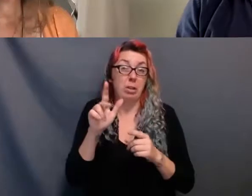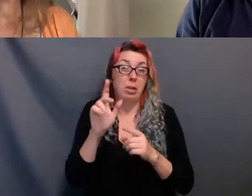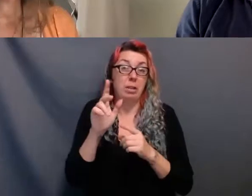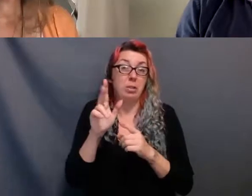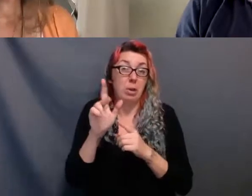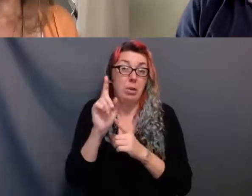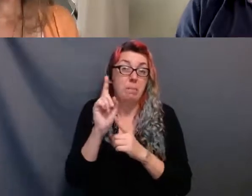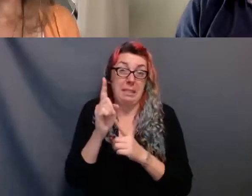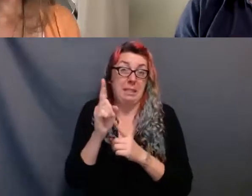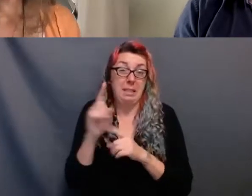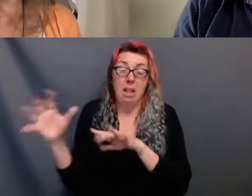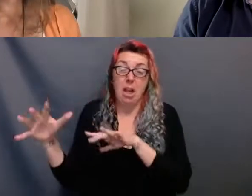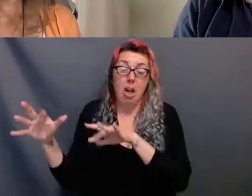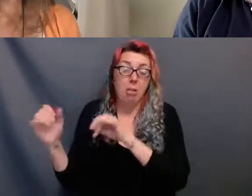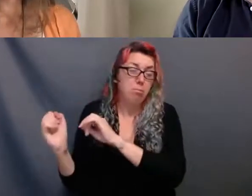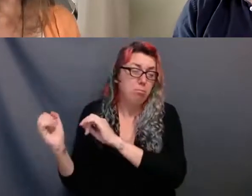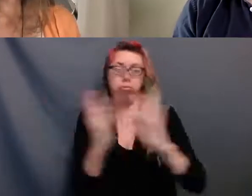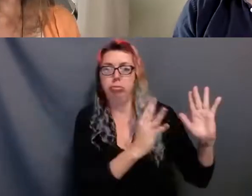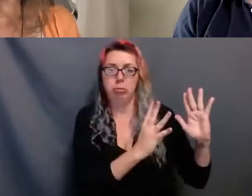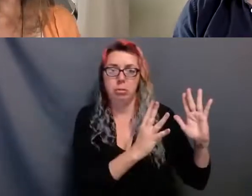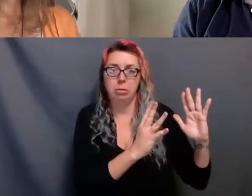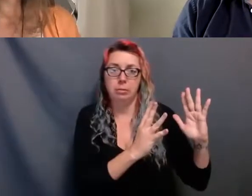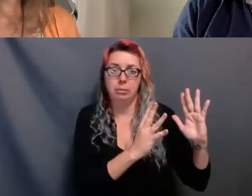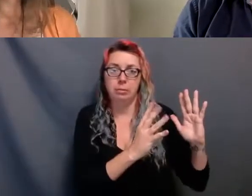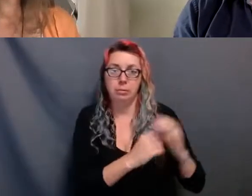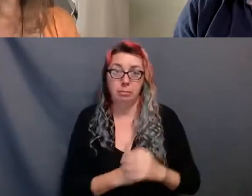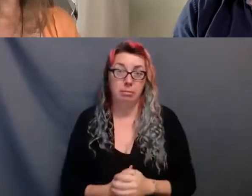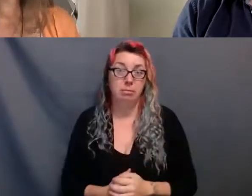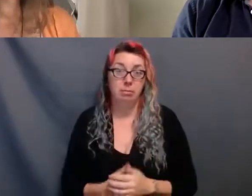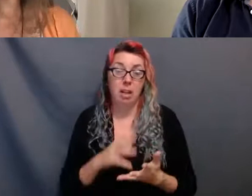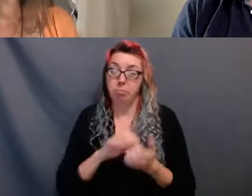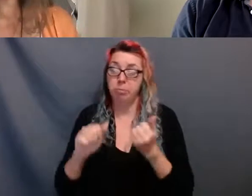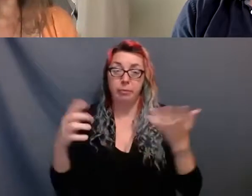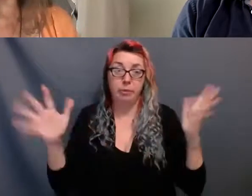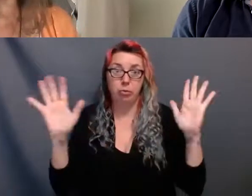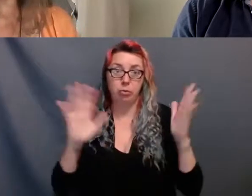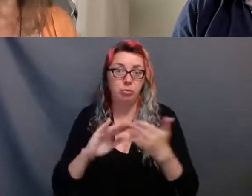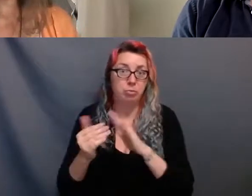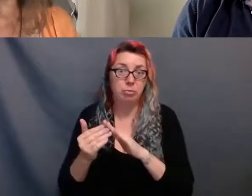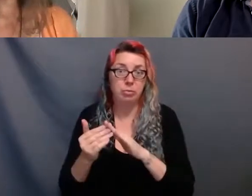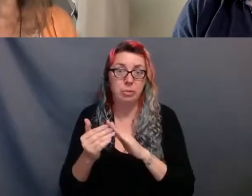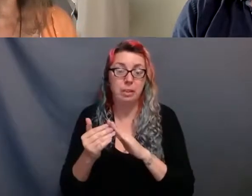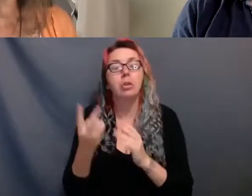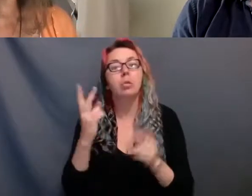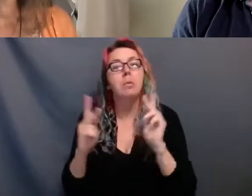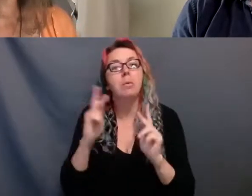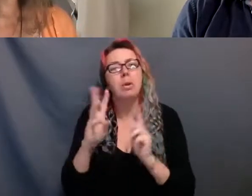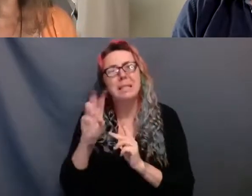A couple in their 60s didn't make it. My heart goes out to the families of those that lost their lives.